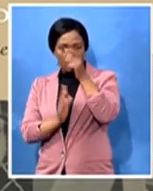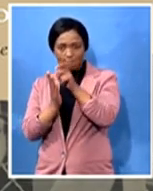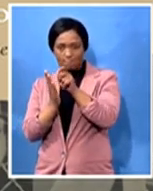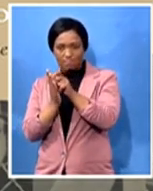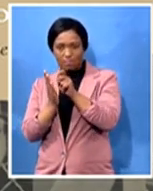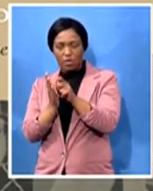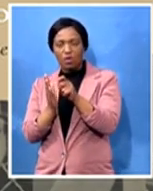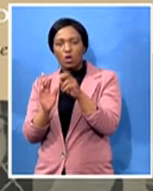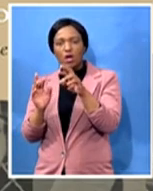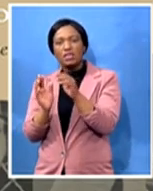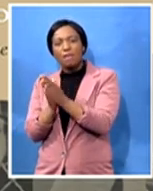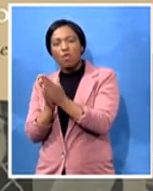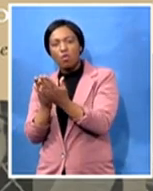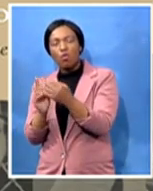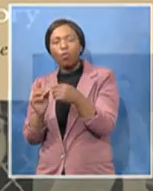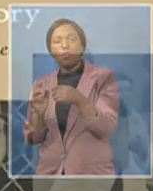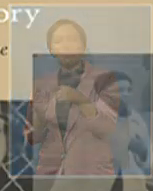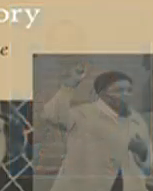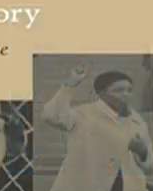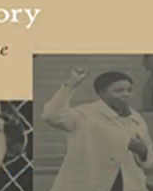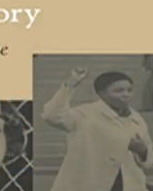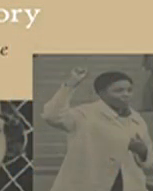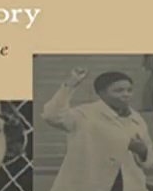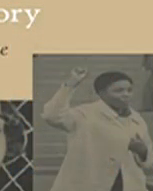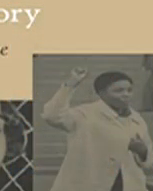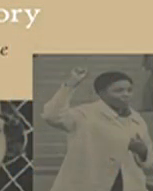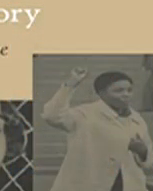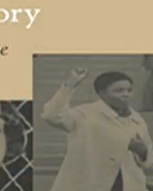that change after your interactions with tatam langeni